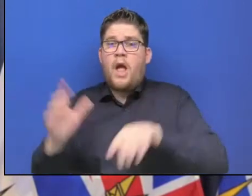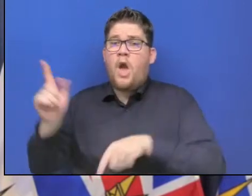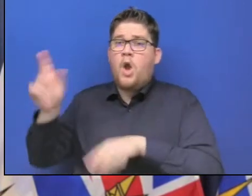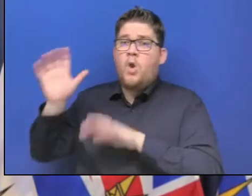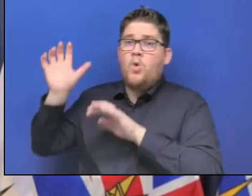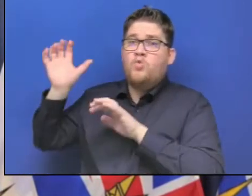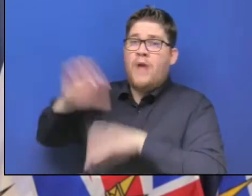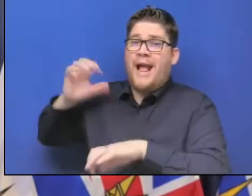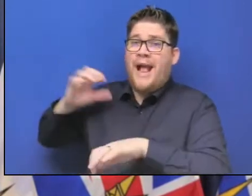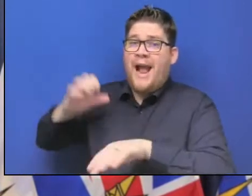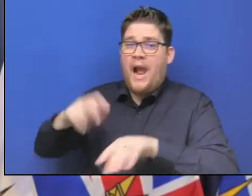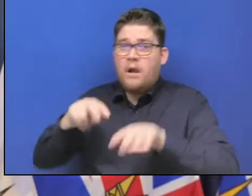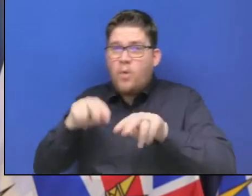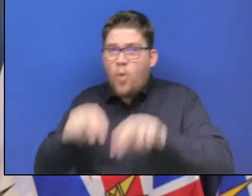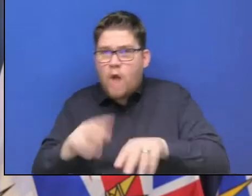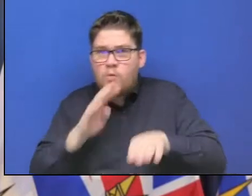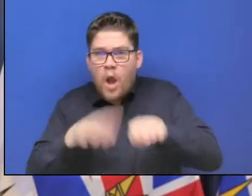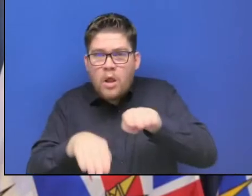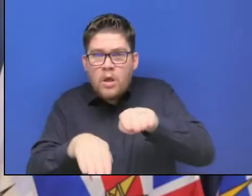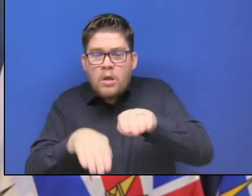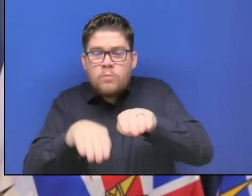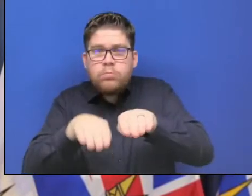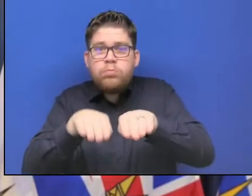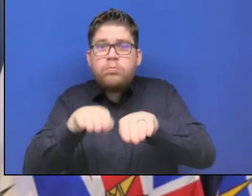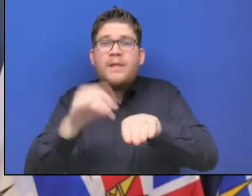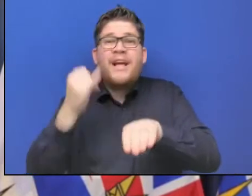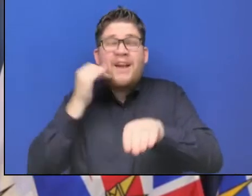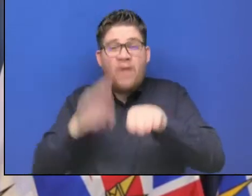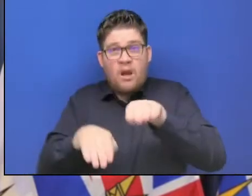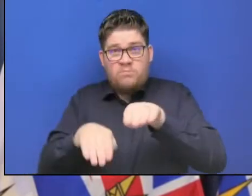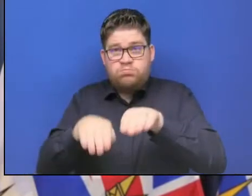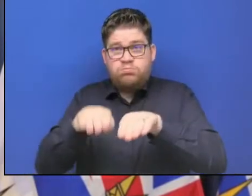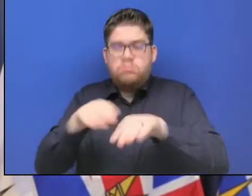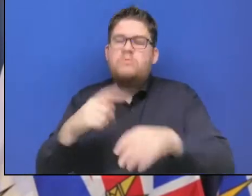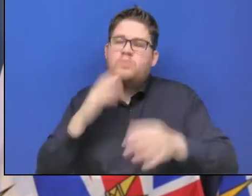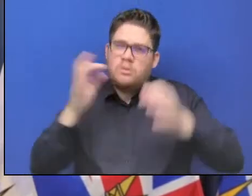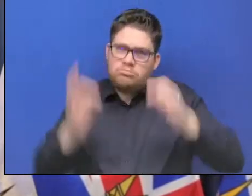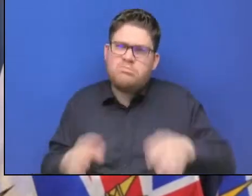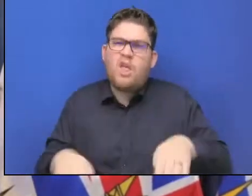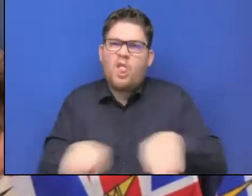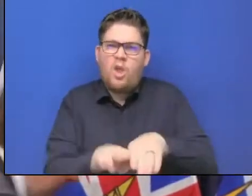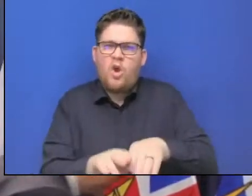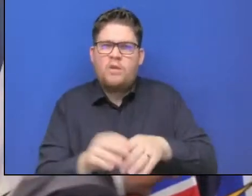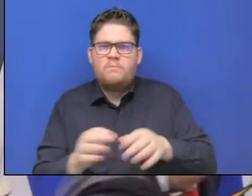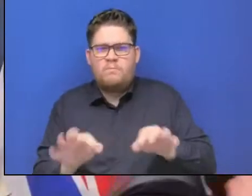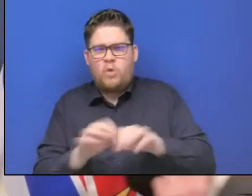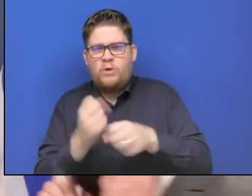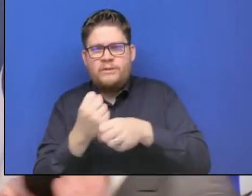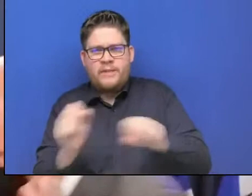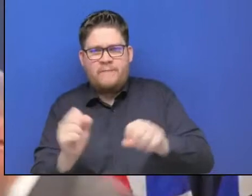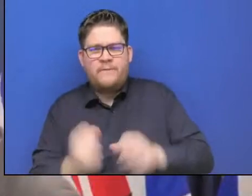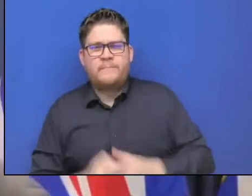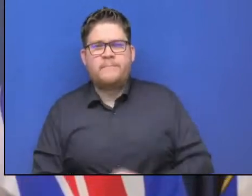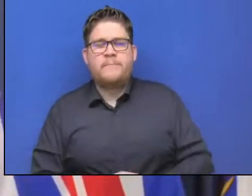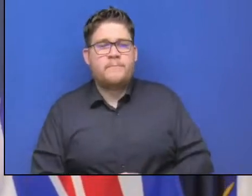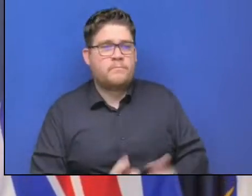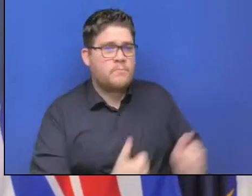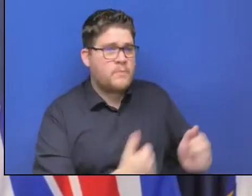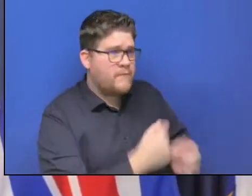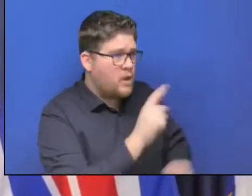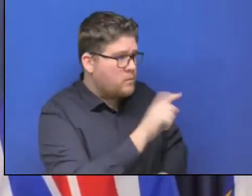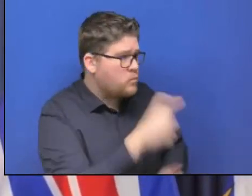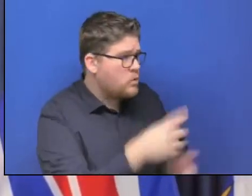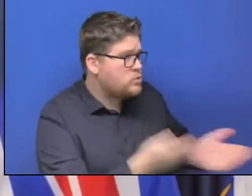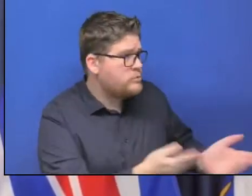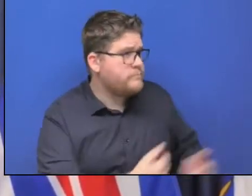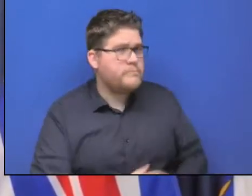do you have a follow-up? This is for Minister Farnworth. I've heard from some people in Merritt who have been getting up each morning